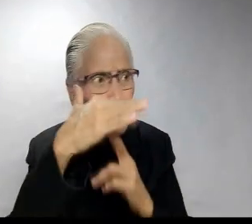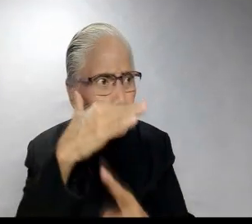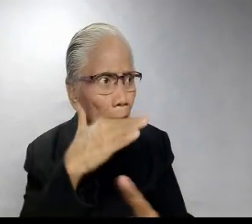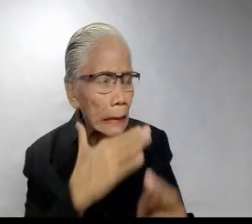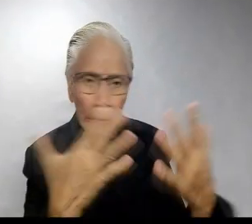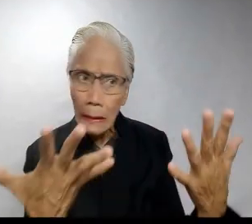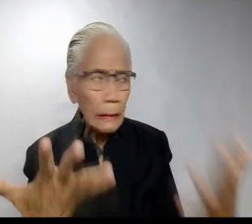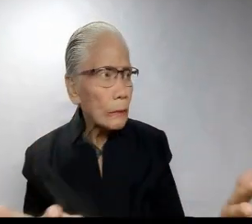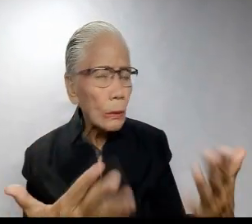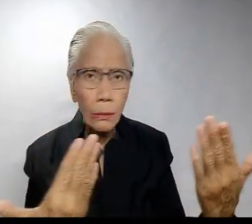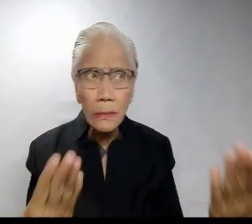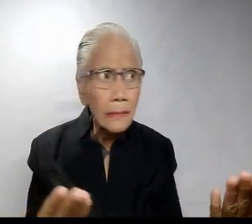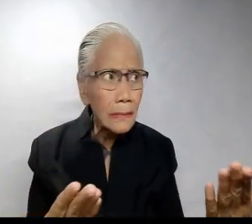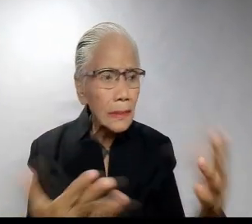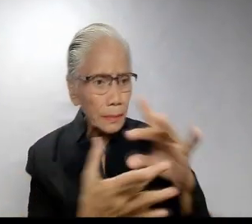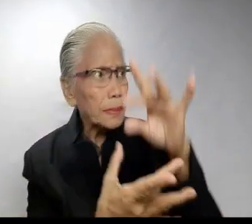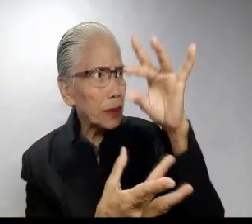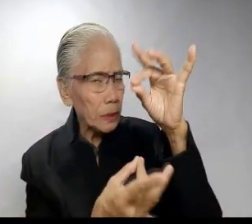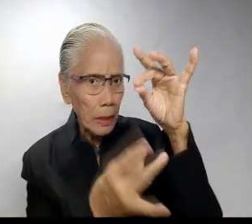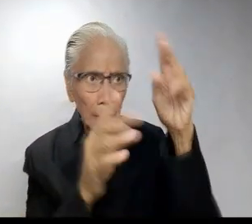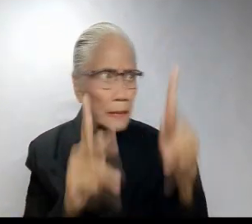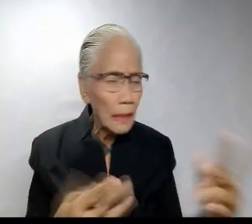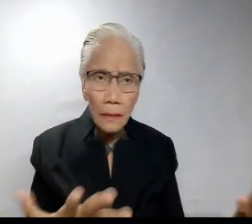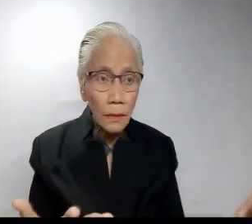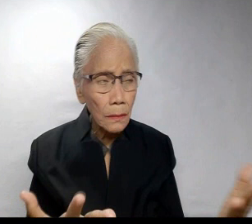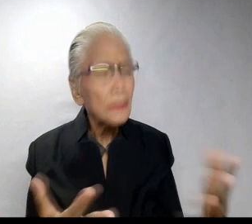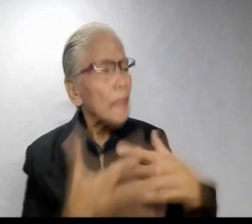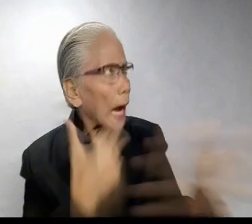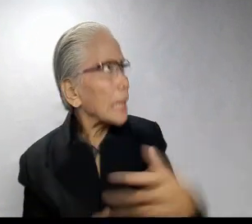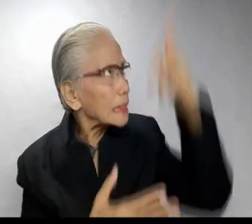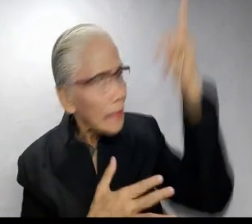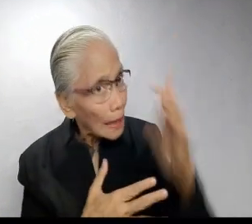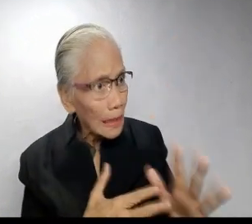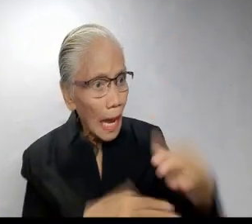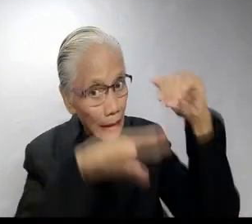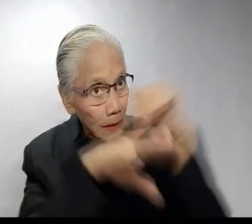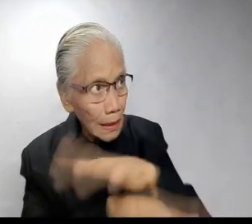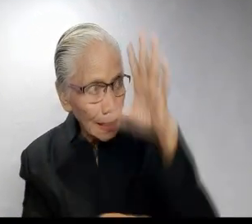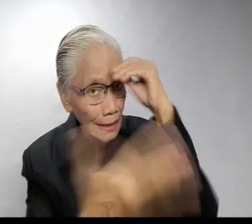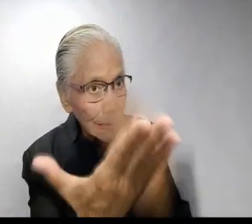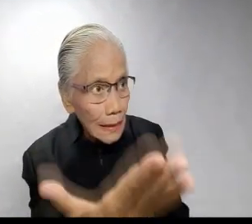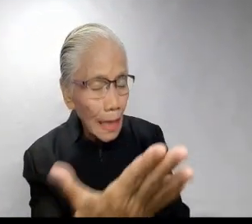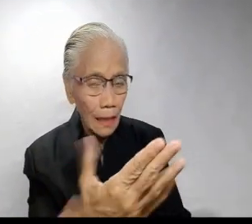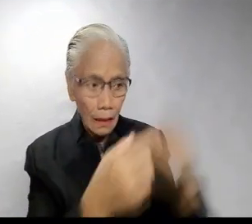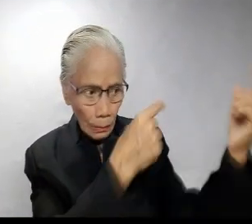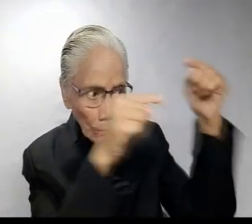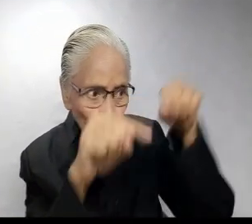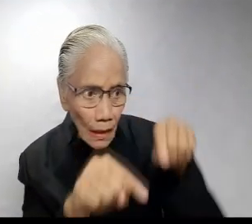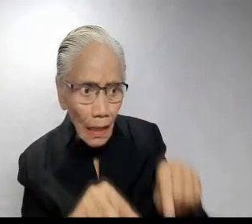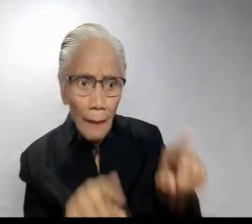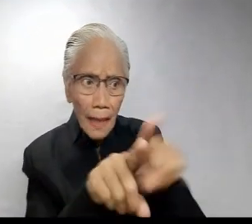How do we prove humility to an utterly divine spiritual being? Even God had to send His